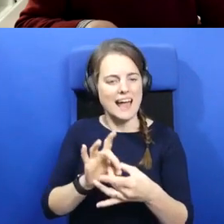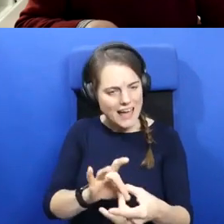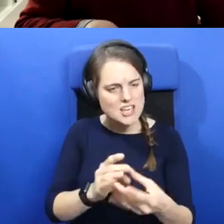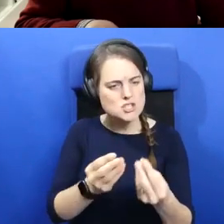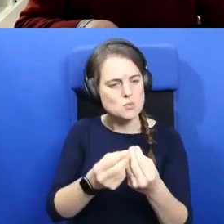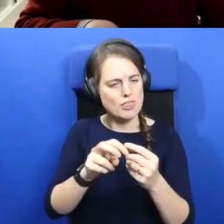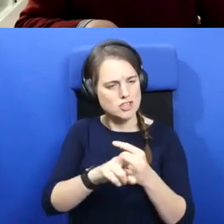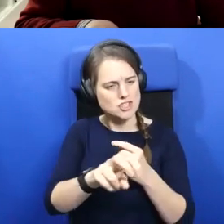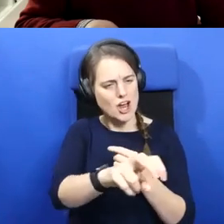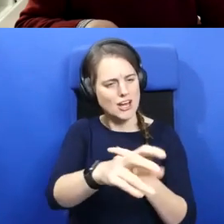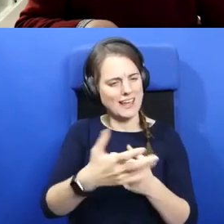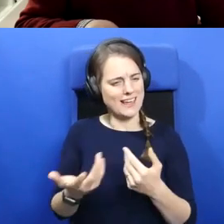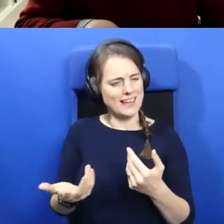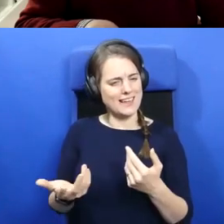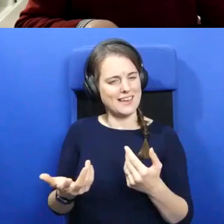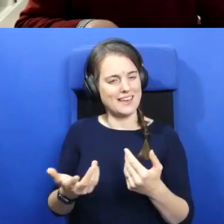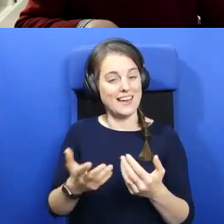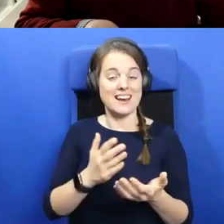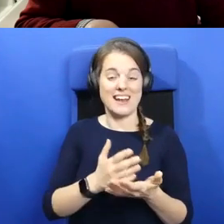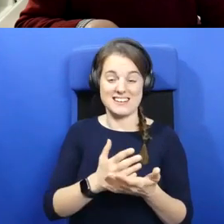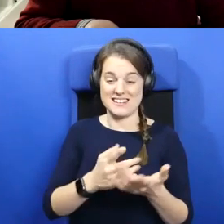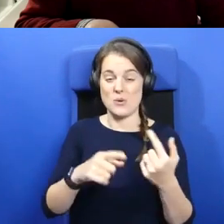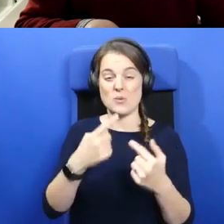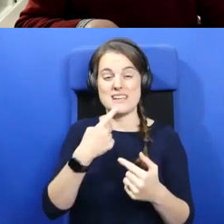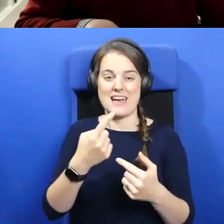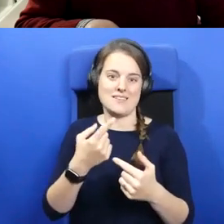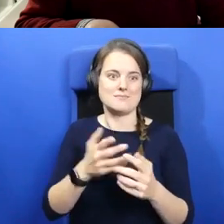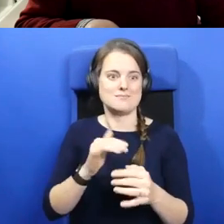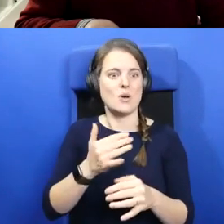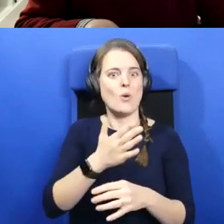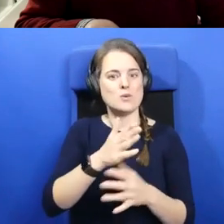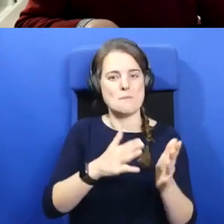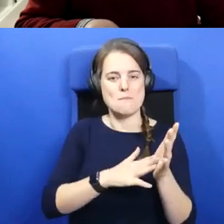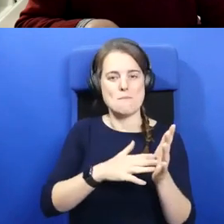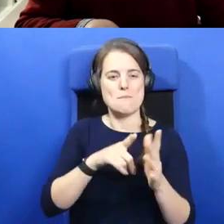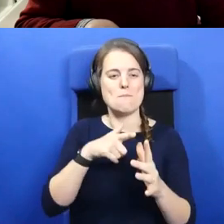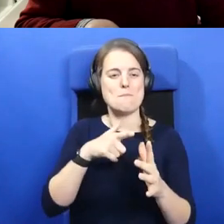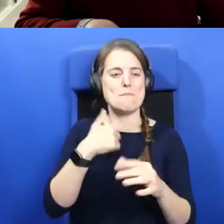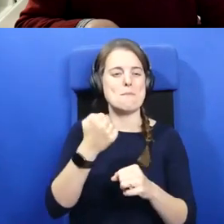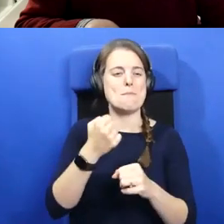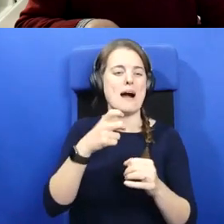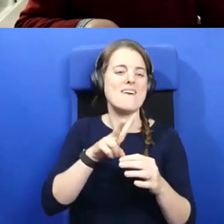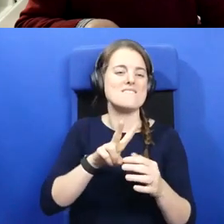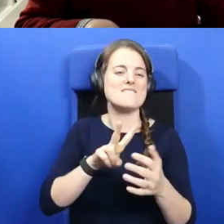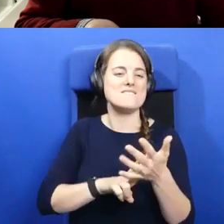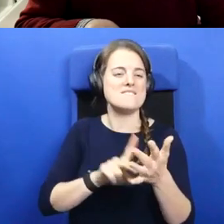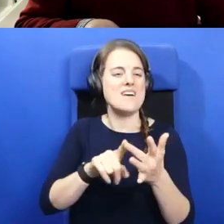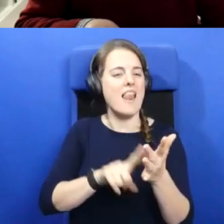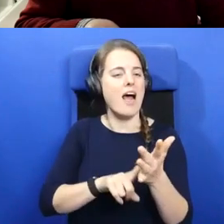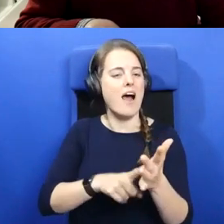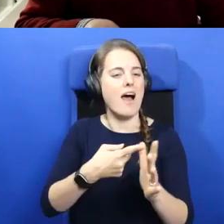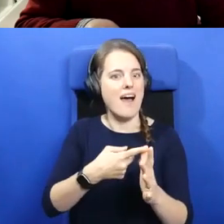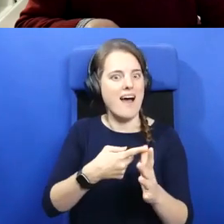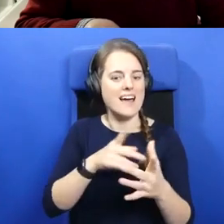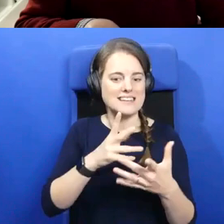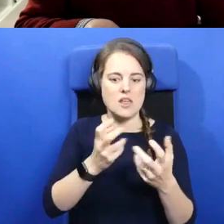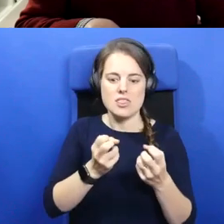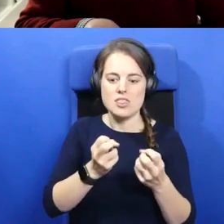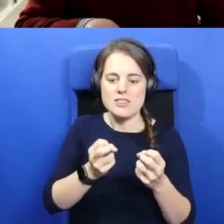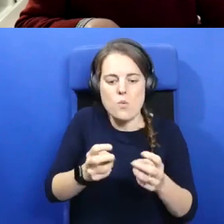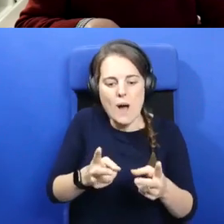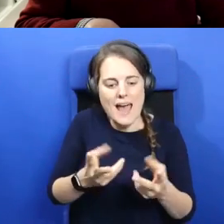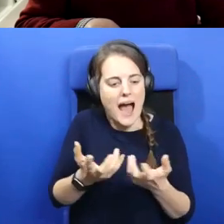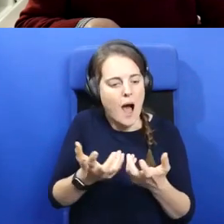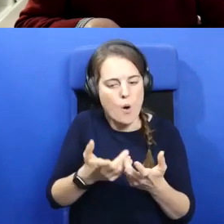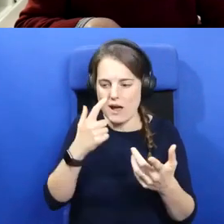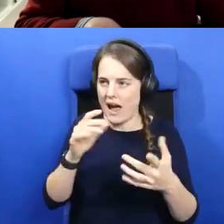And, um, as we say, even Magvilla and to see how these all relate in a real way to the environment in which we